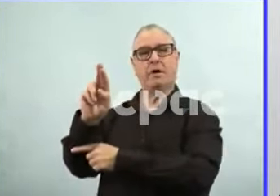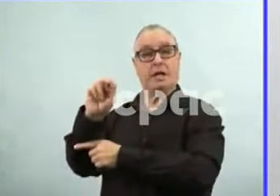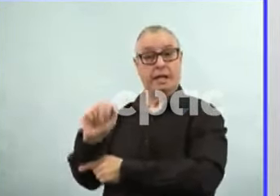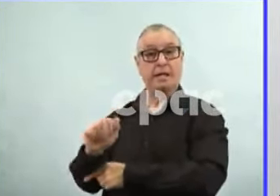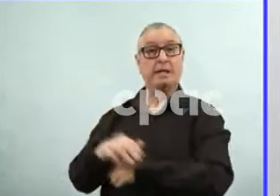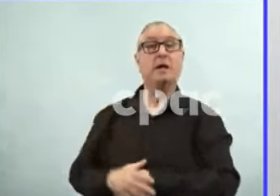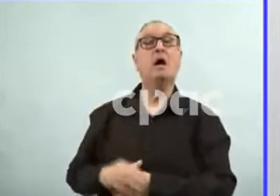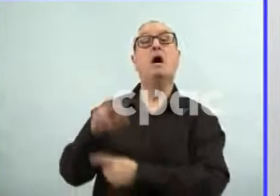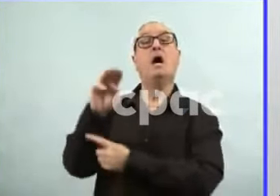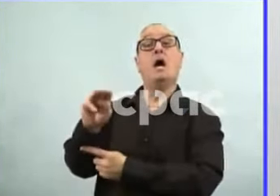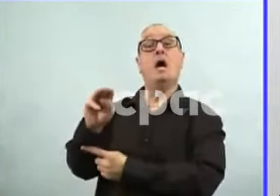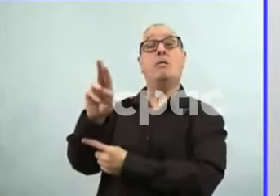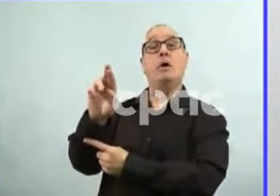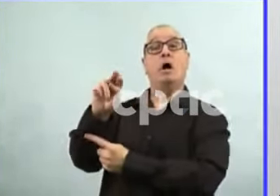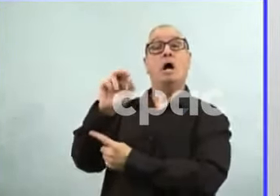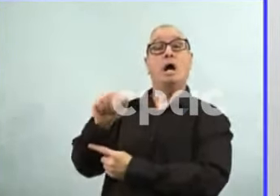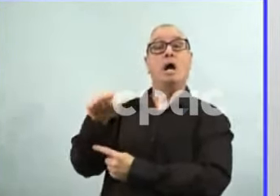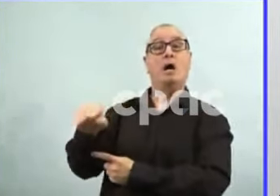vaccines.